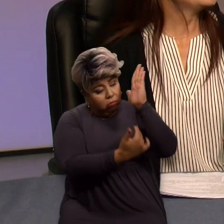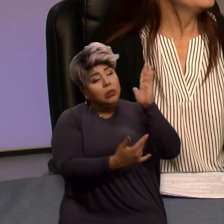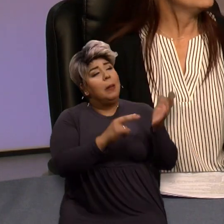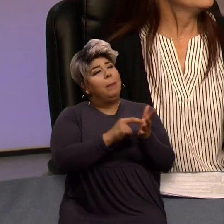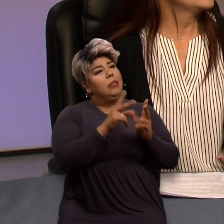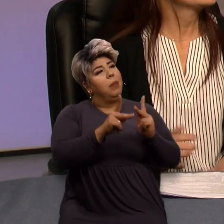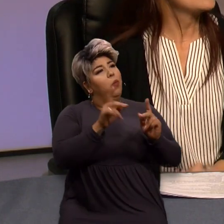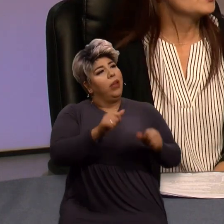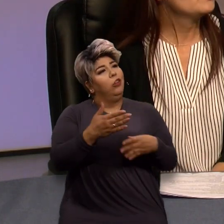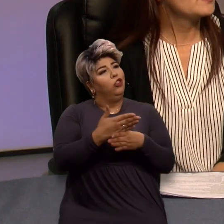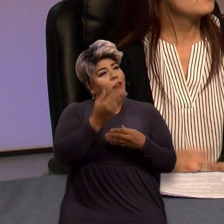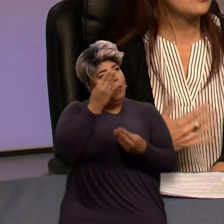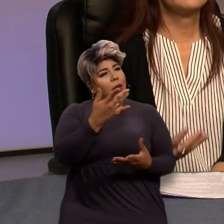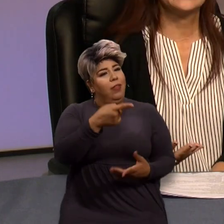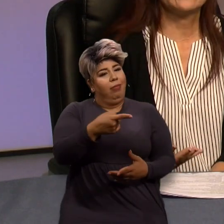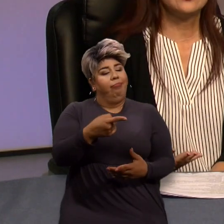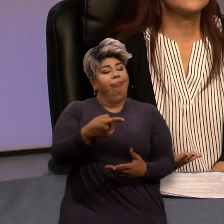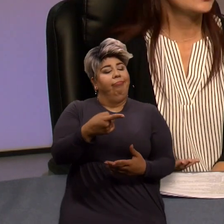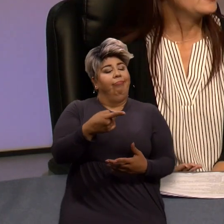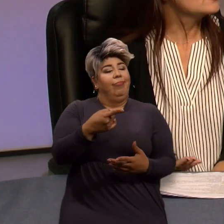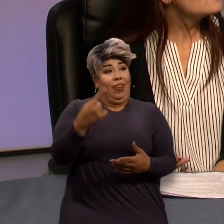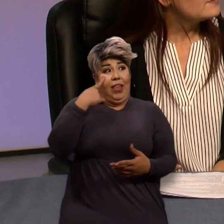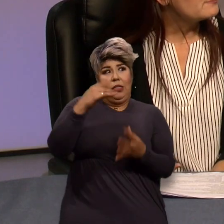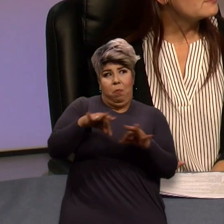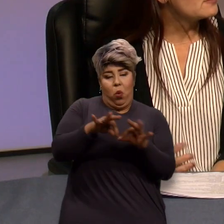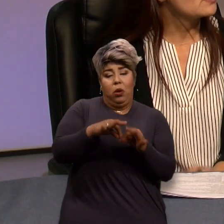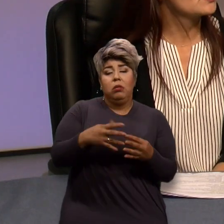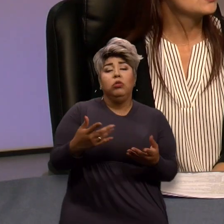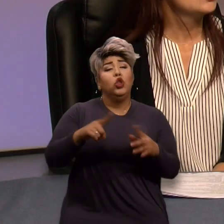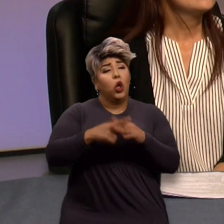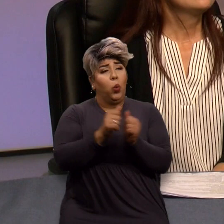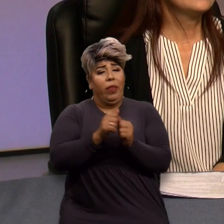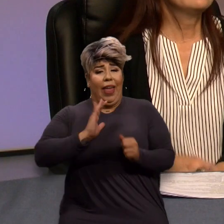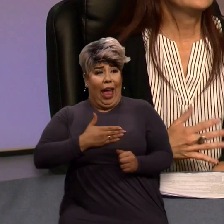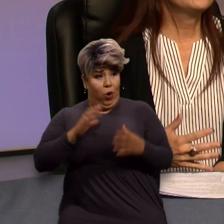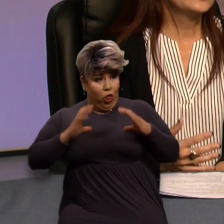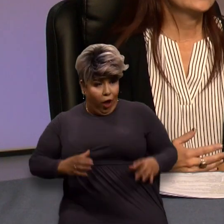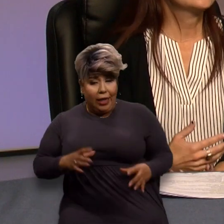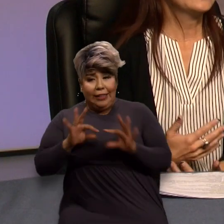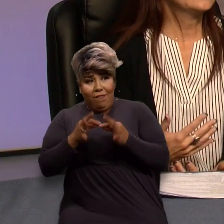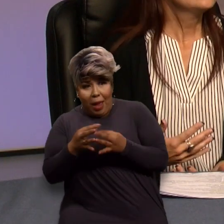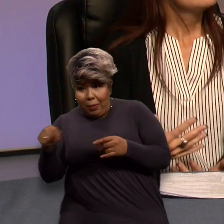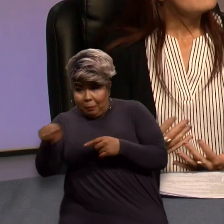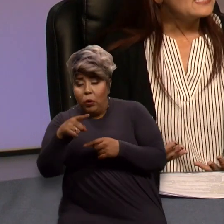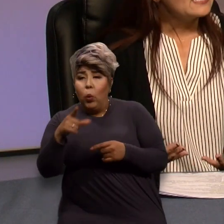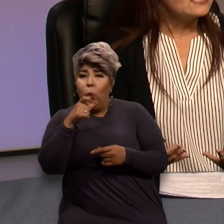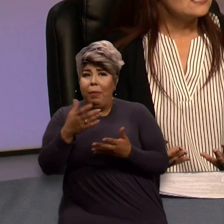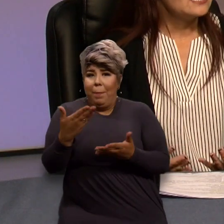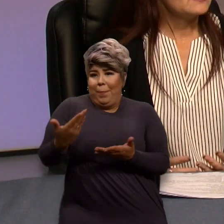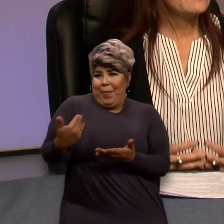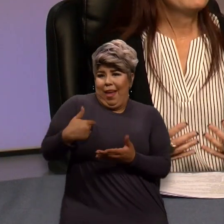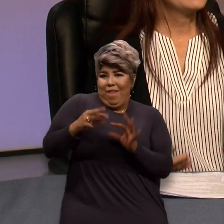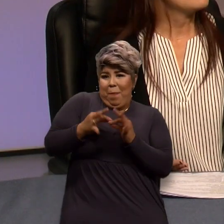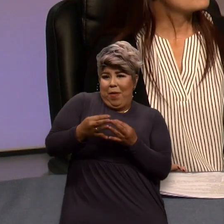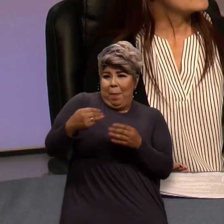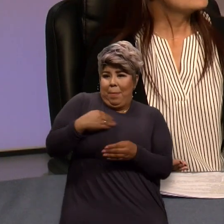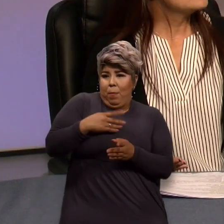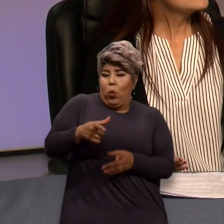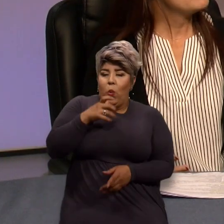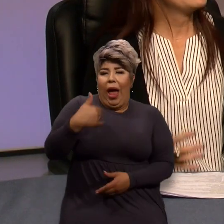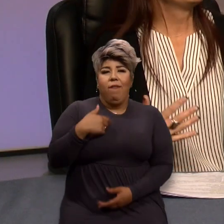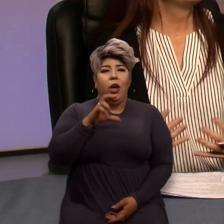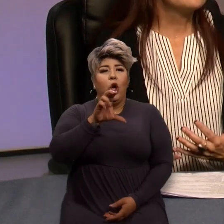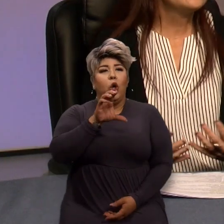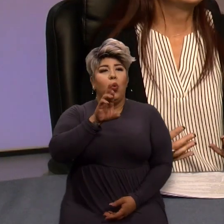was vital. It started with our behavioral health clients and family members who have loved ones that may at times have a mental health